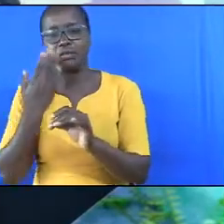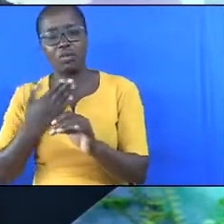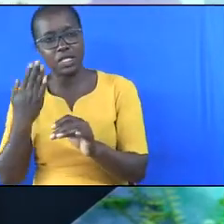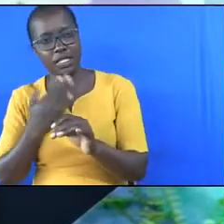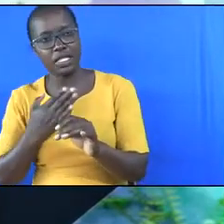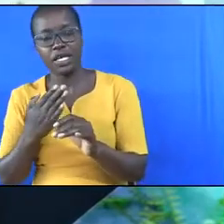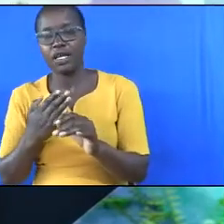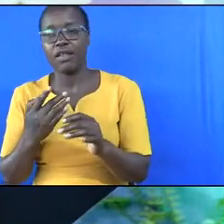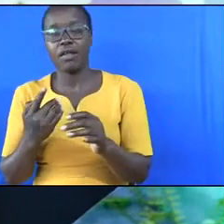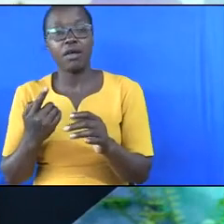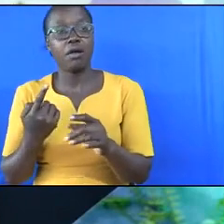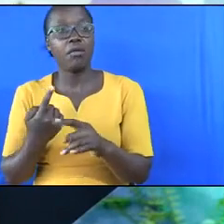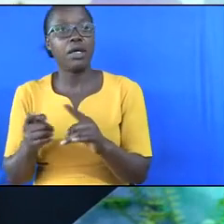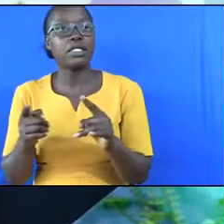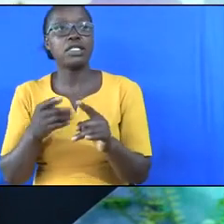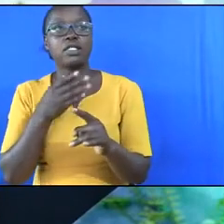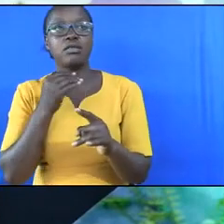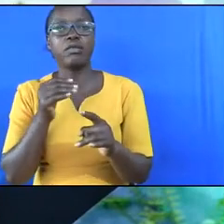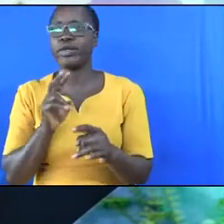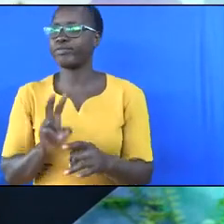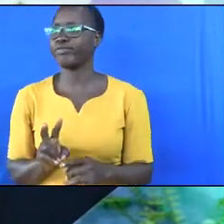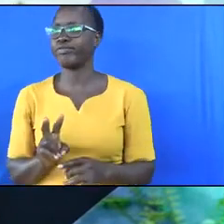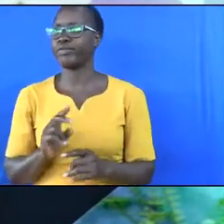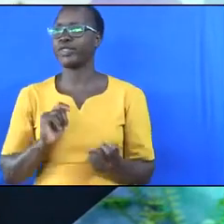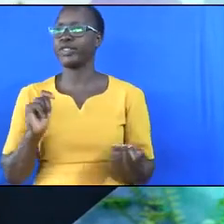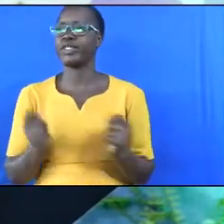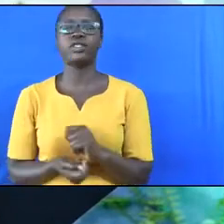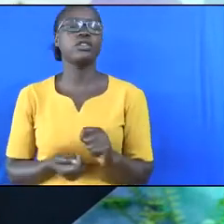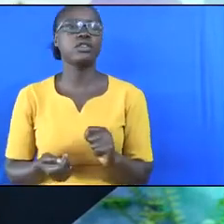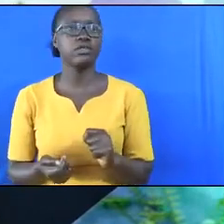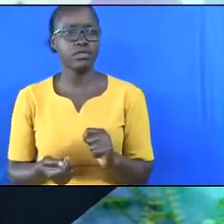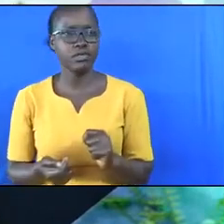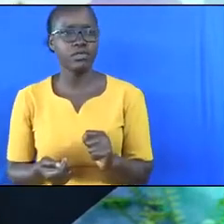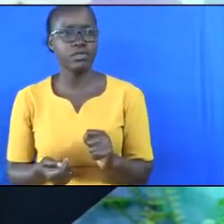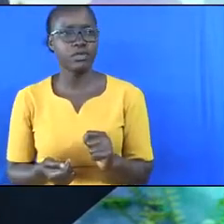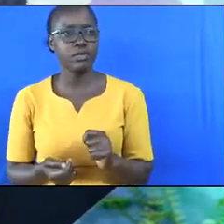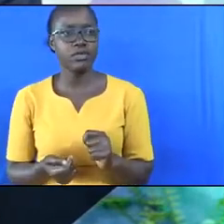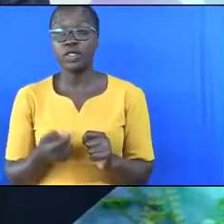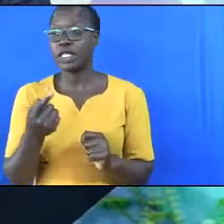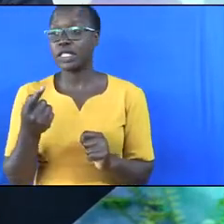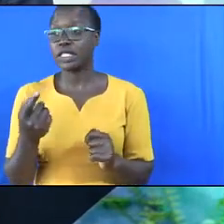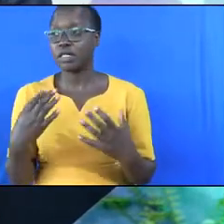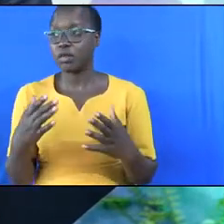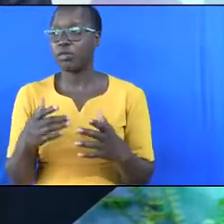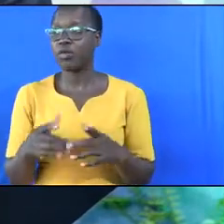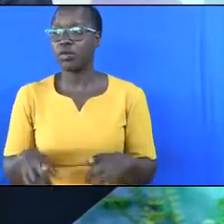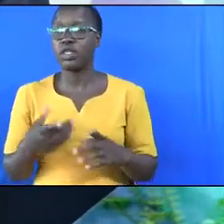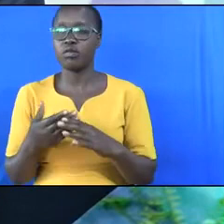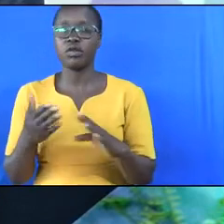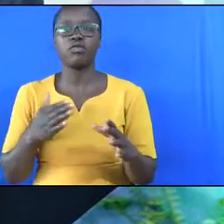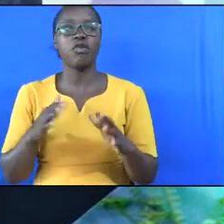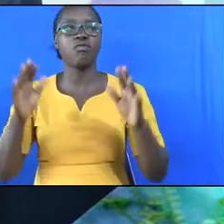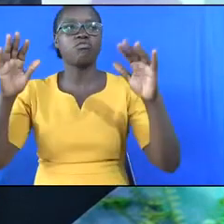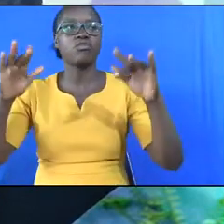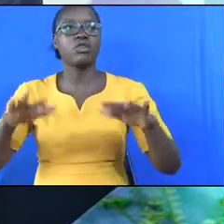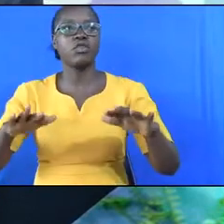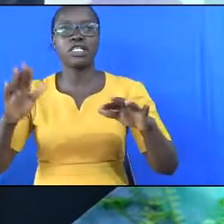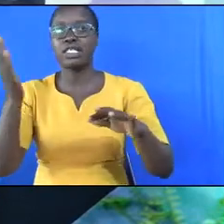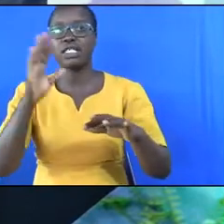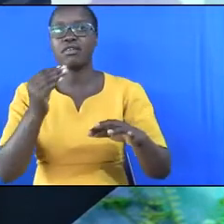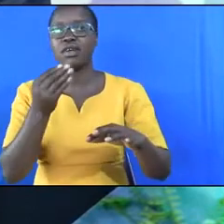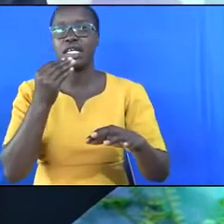suddenly man's lifespan dropped. The people who lived before the floods did not eat meat.